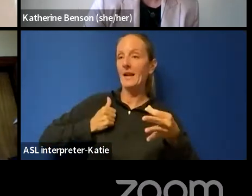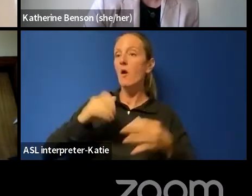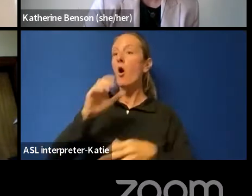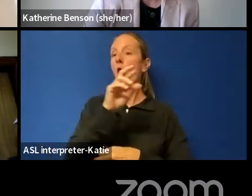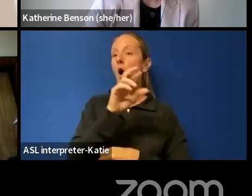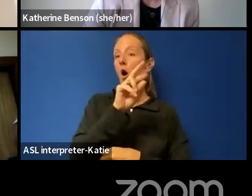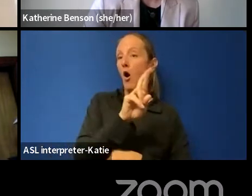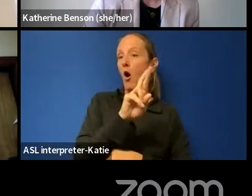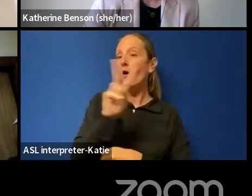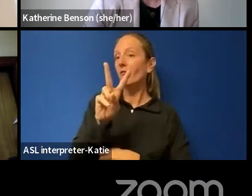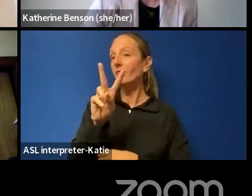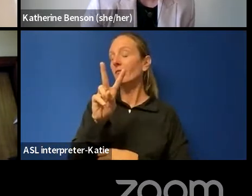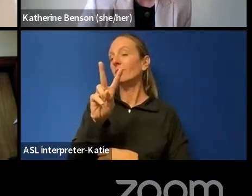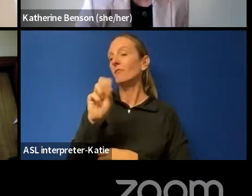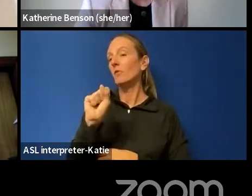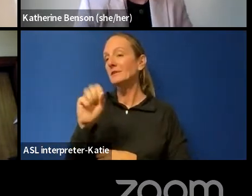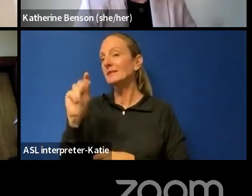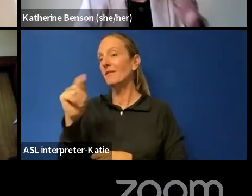from 2014.